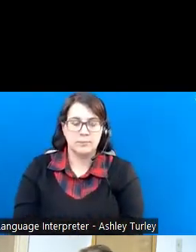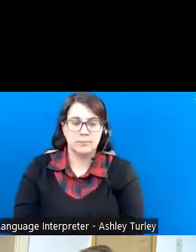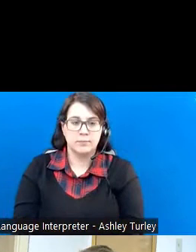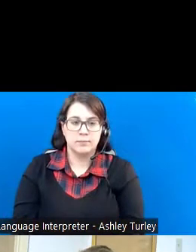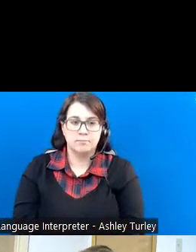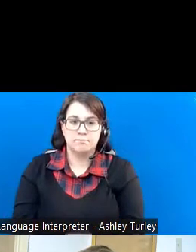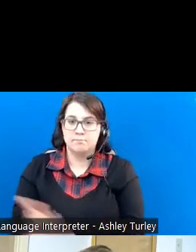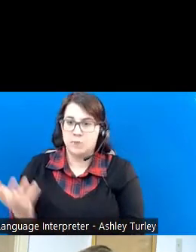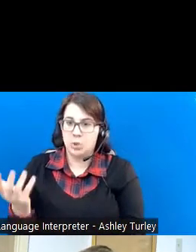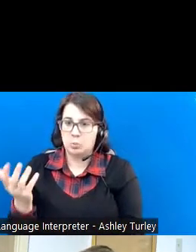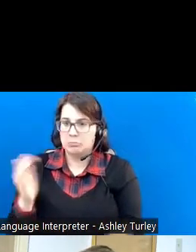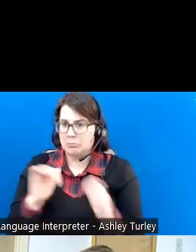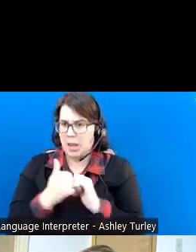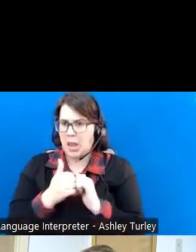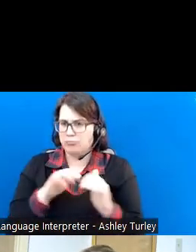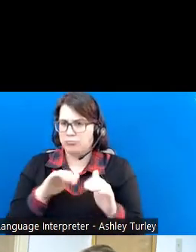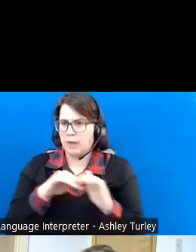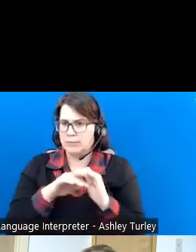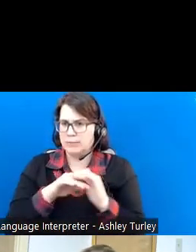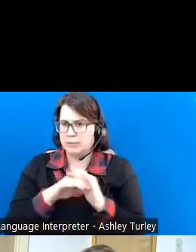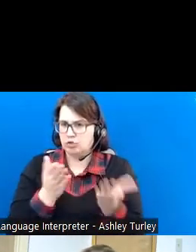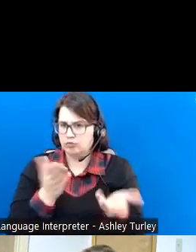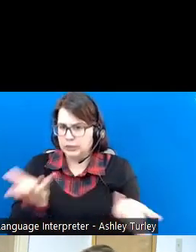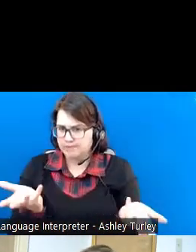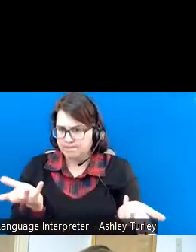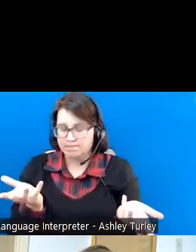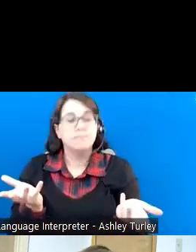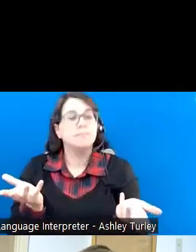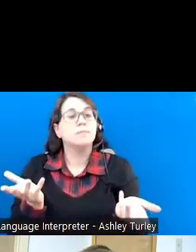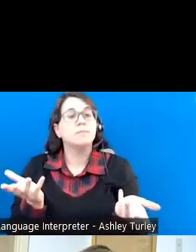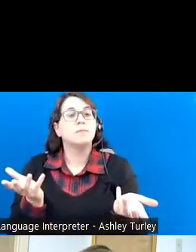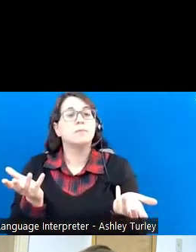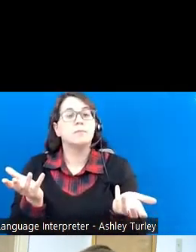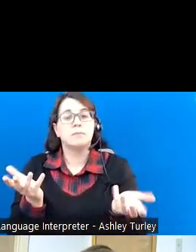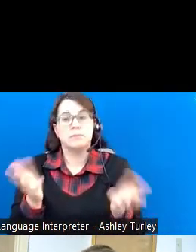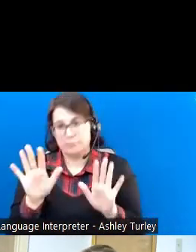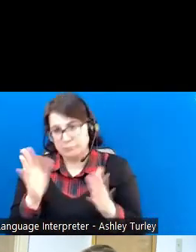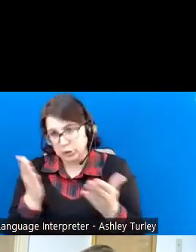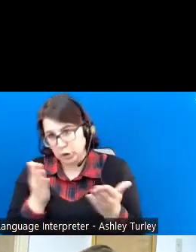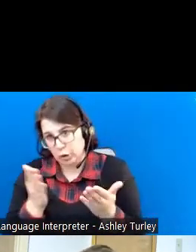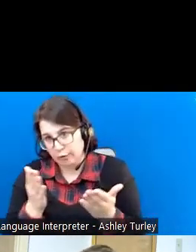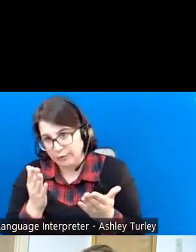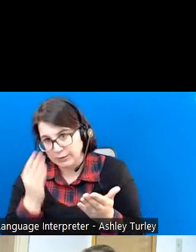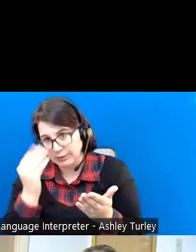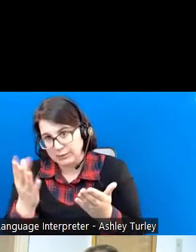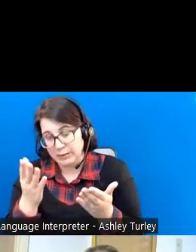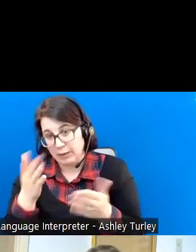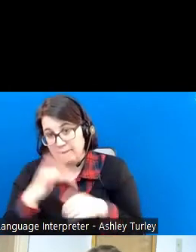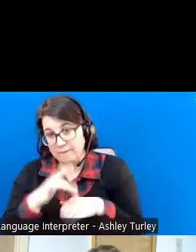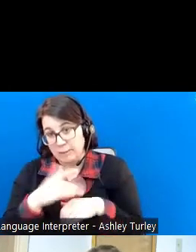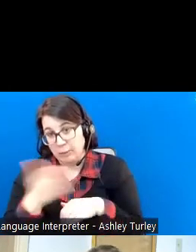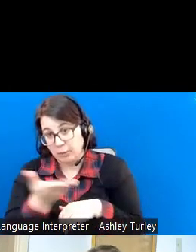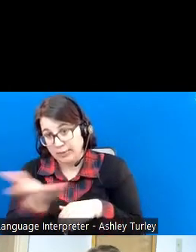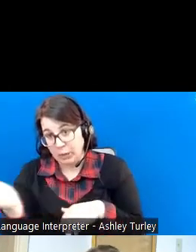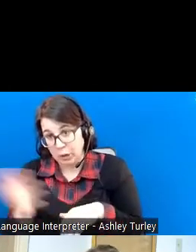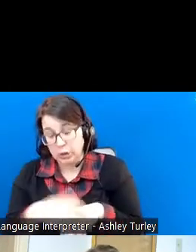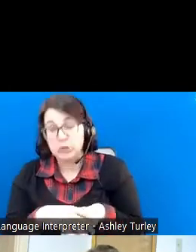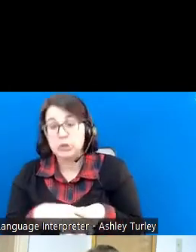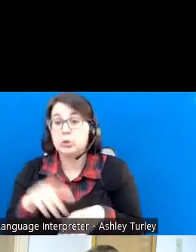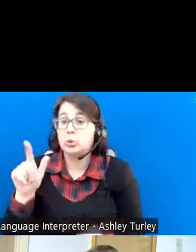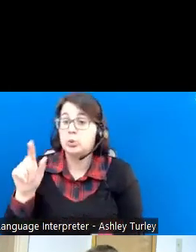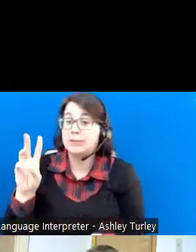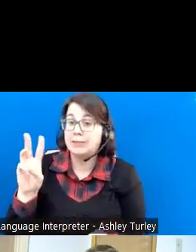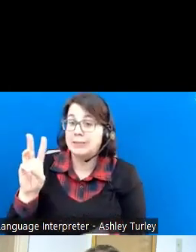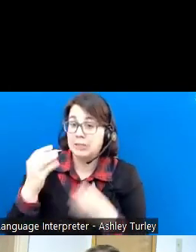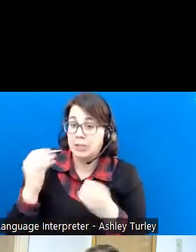So accessing services. Services, I just want you to know services are out there. We have 26 offices across